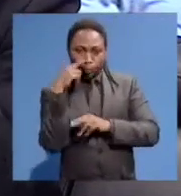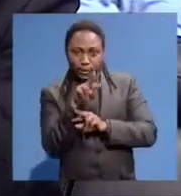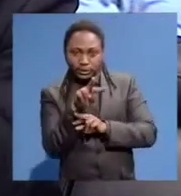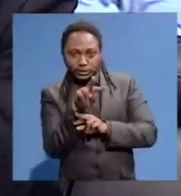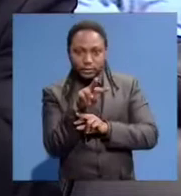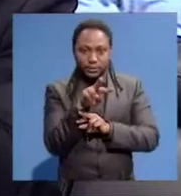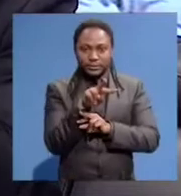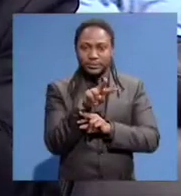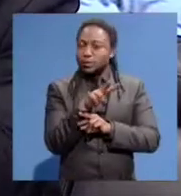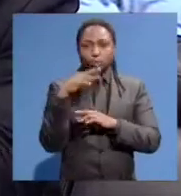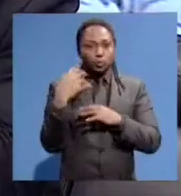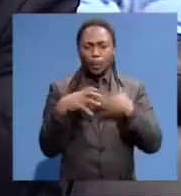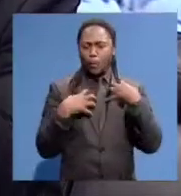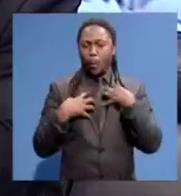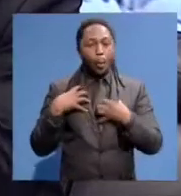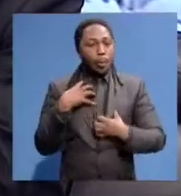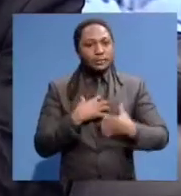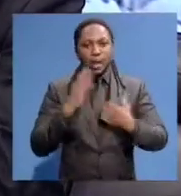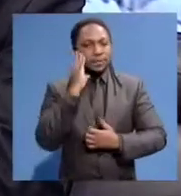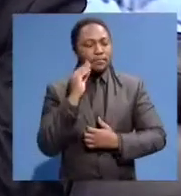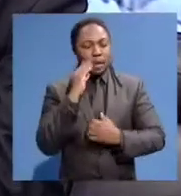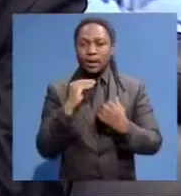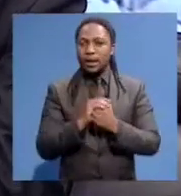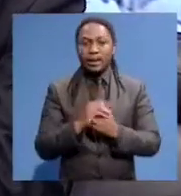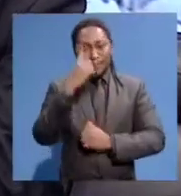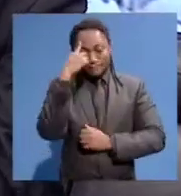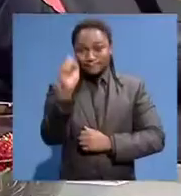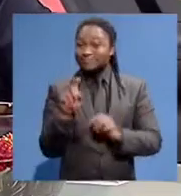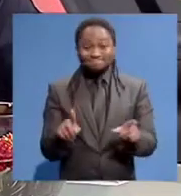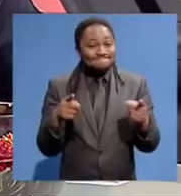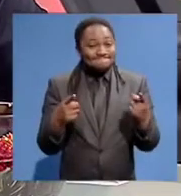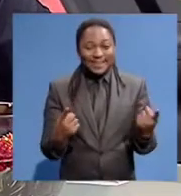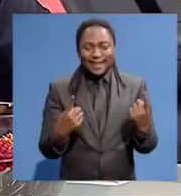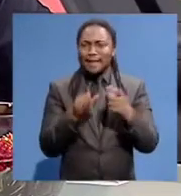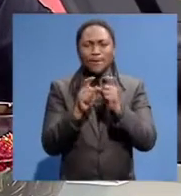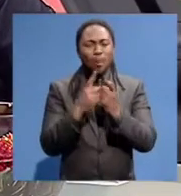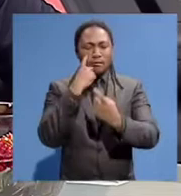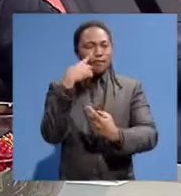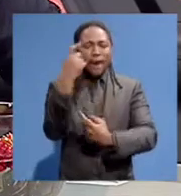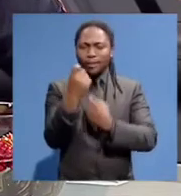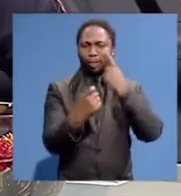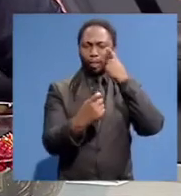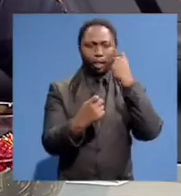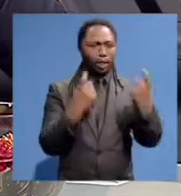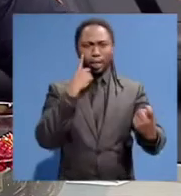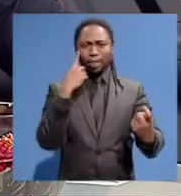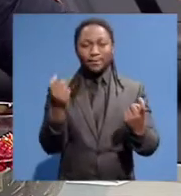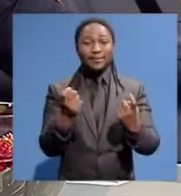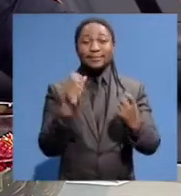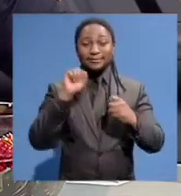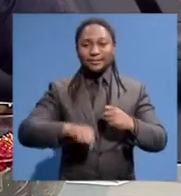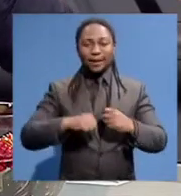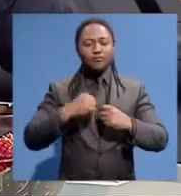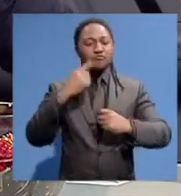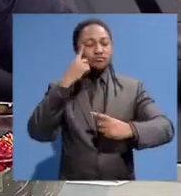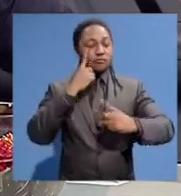such a, a moving experience. Unbelievable. Unbelievable. I think what we talked about. People were crying. Yeah, I think with the tears as well, that's why we're trying to